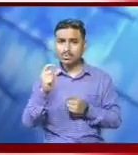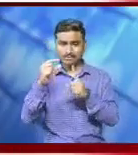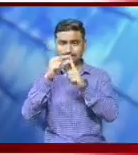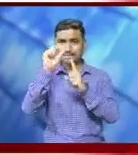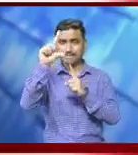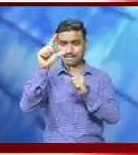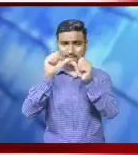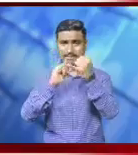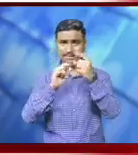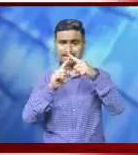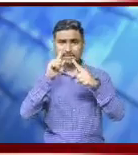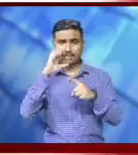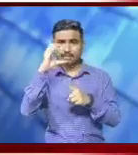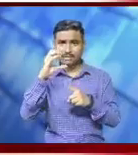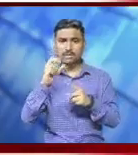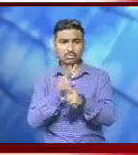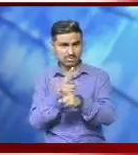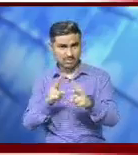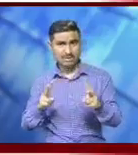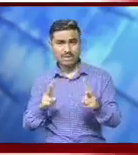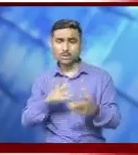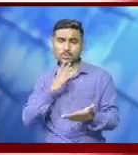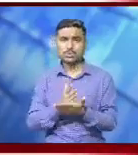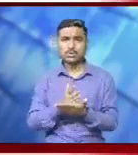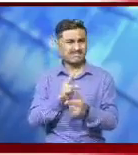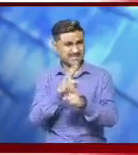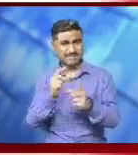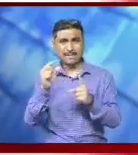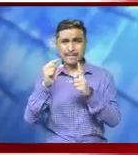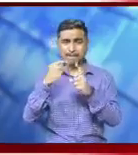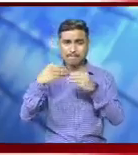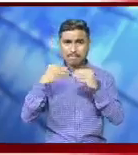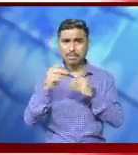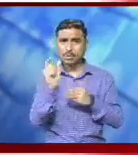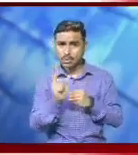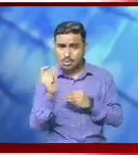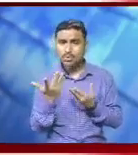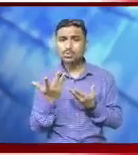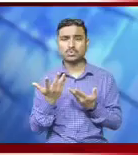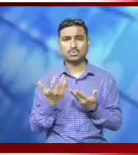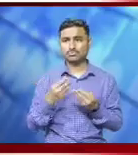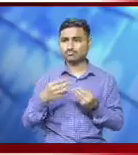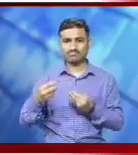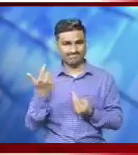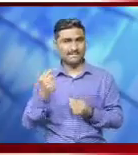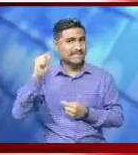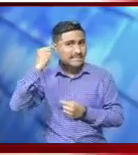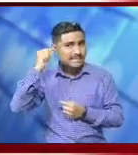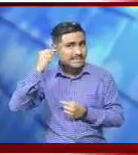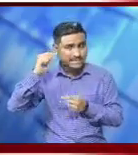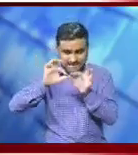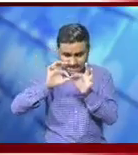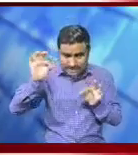the Ministry of Environment, Forest and Climate Change has prohibited the manufacture, import, stocking,